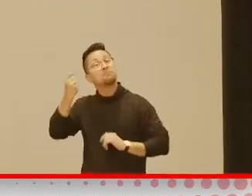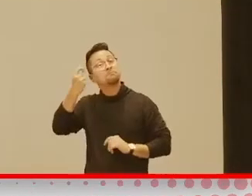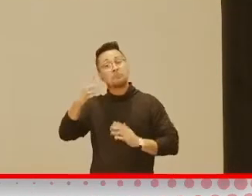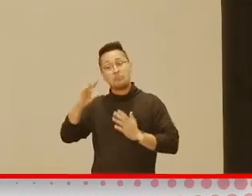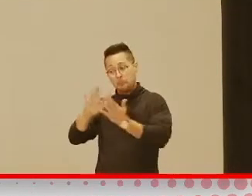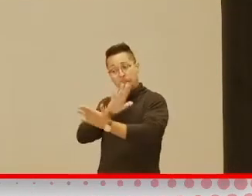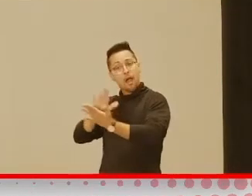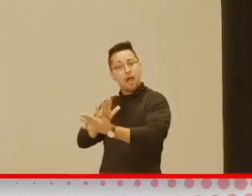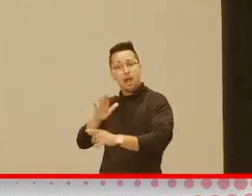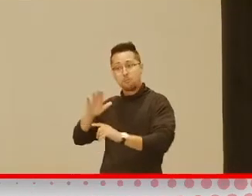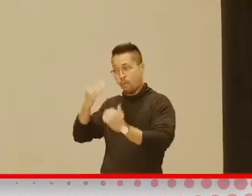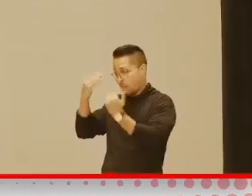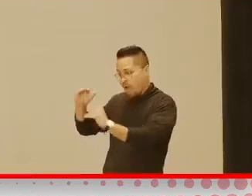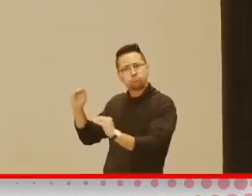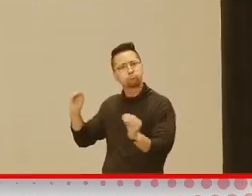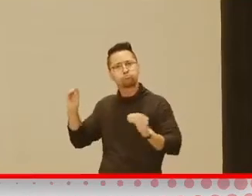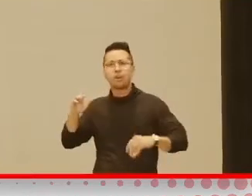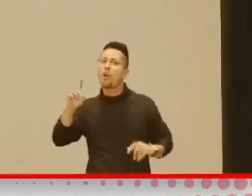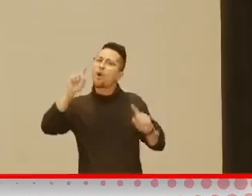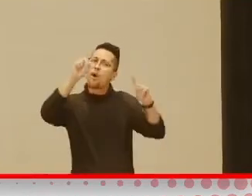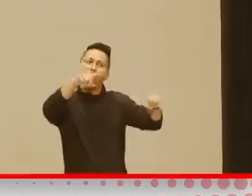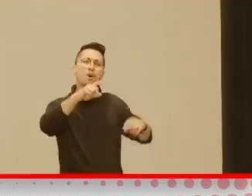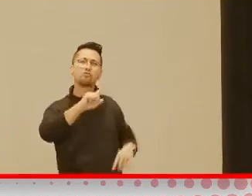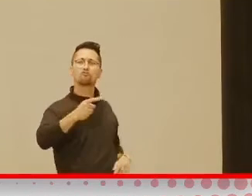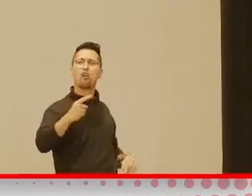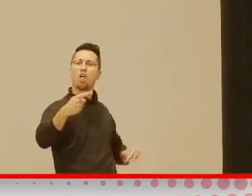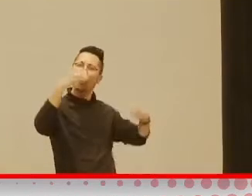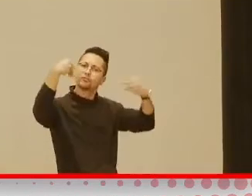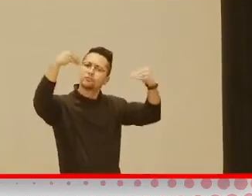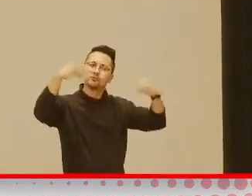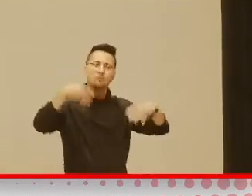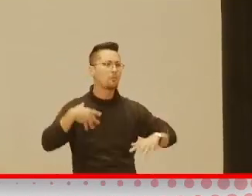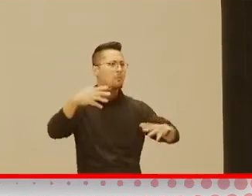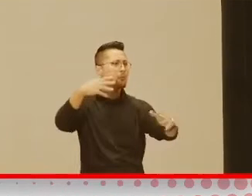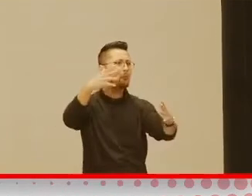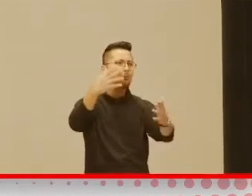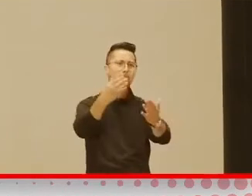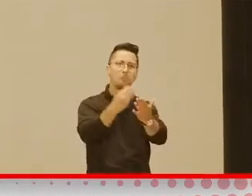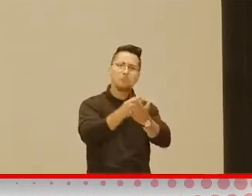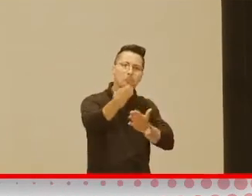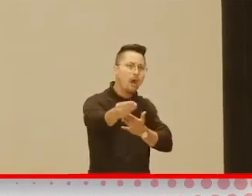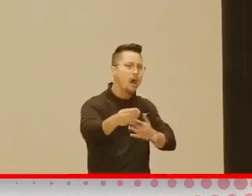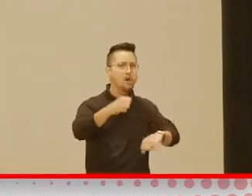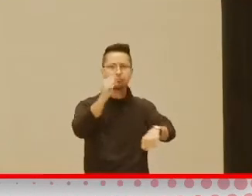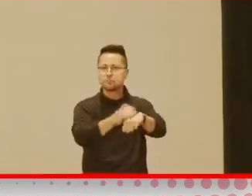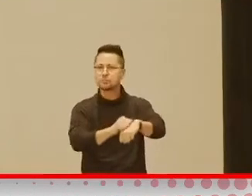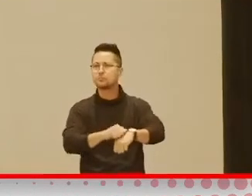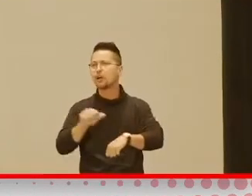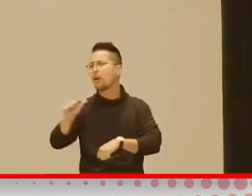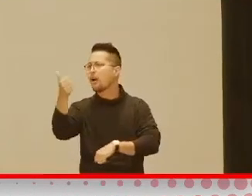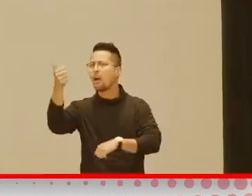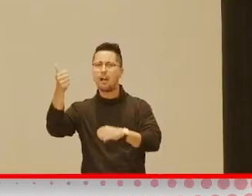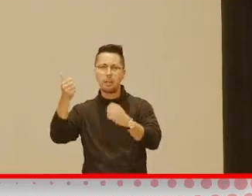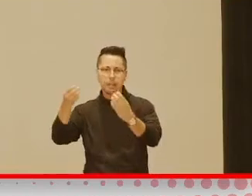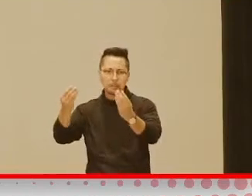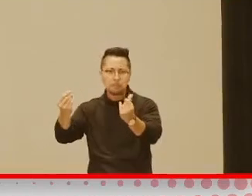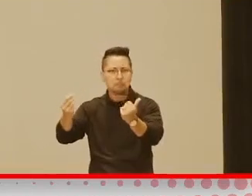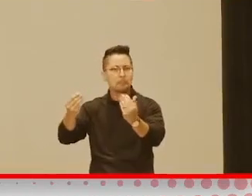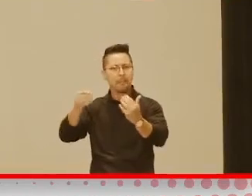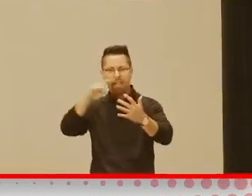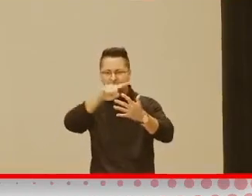paint on. You know, go to the dollar store, get, you know, some stones, some other materials and things that they can